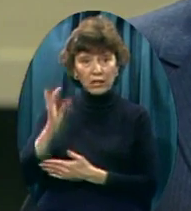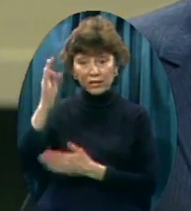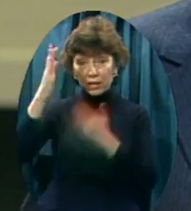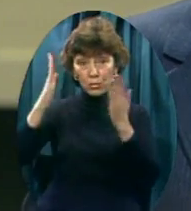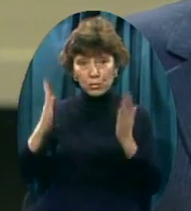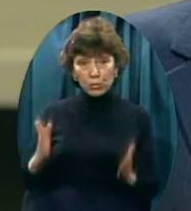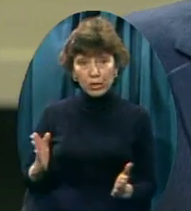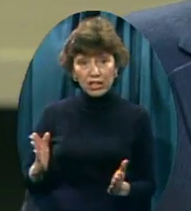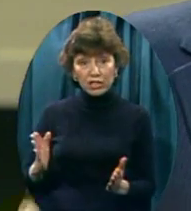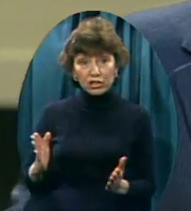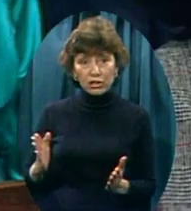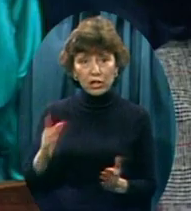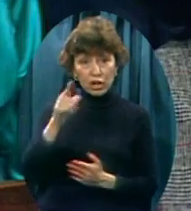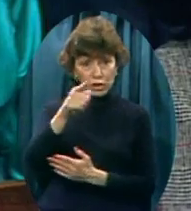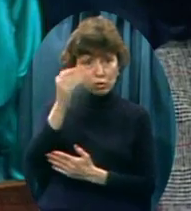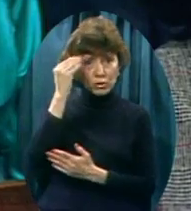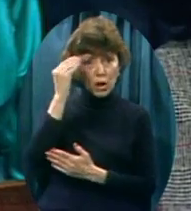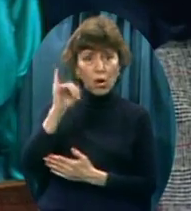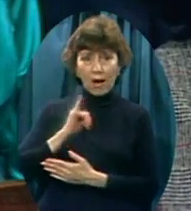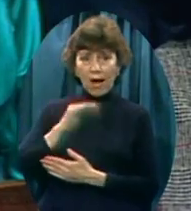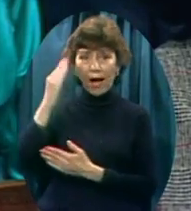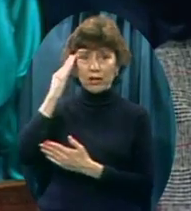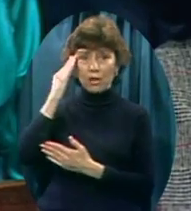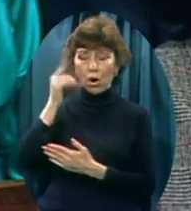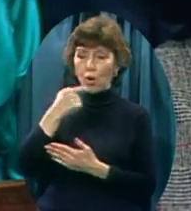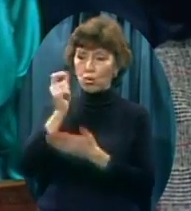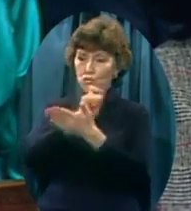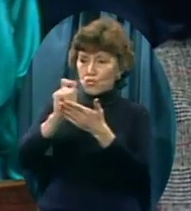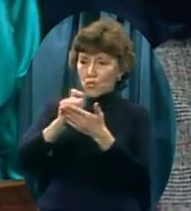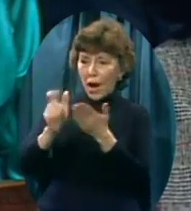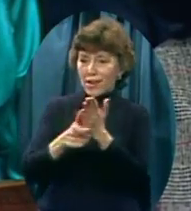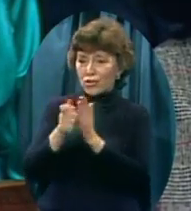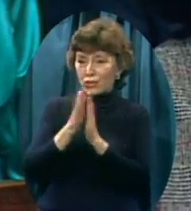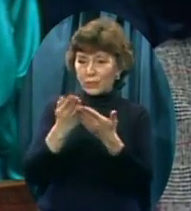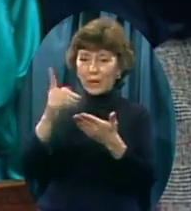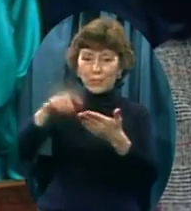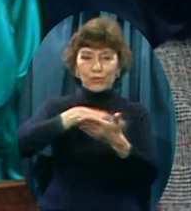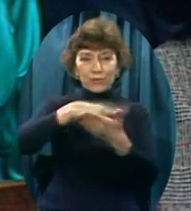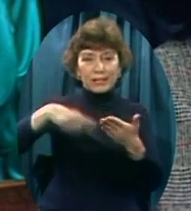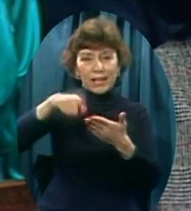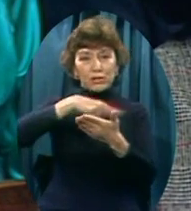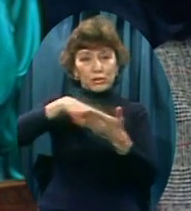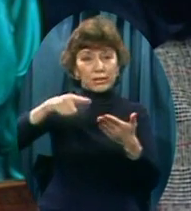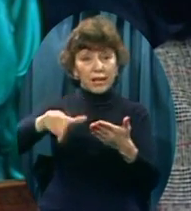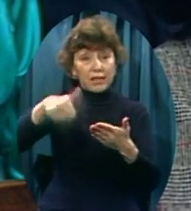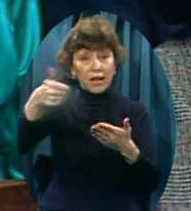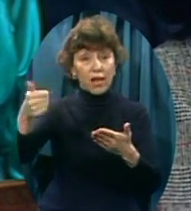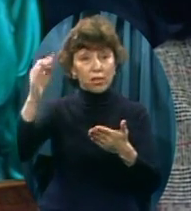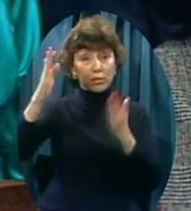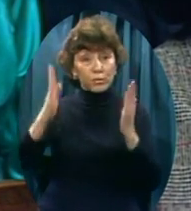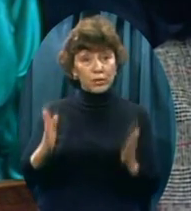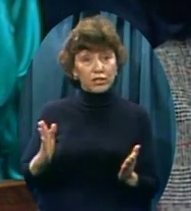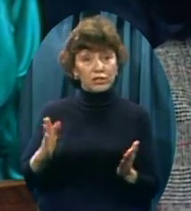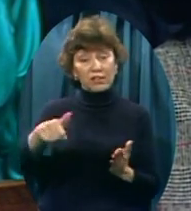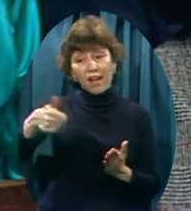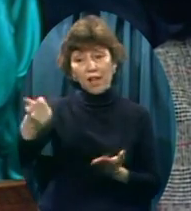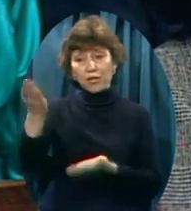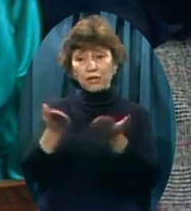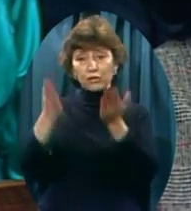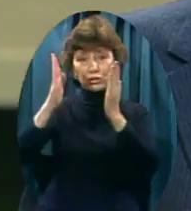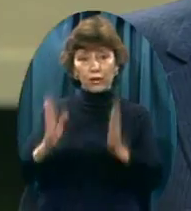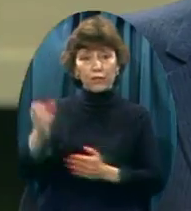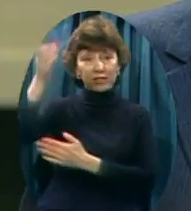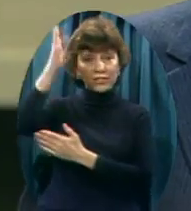in their magazine Or church paper Without maligning Some other servant of God I have in 27 and a half years Nearly 28 years